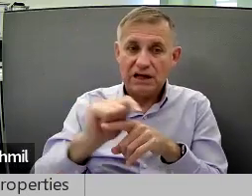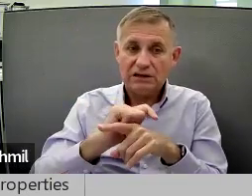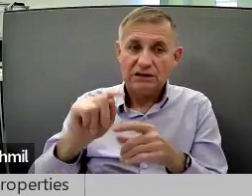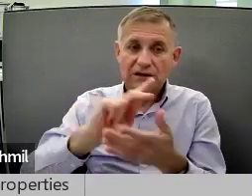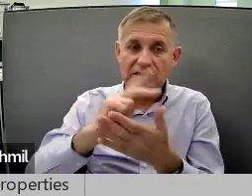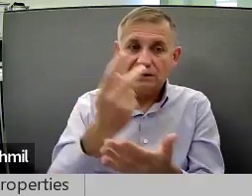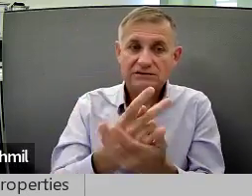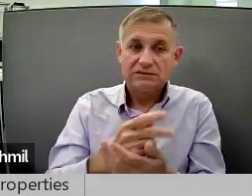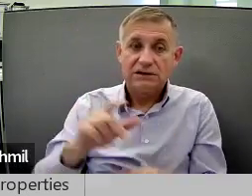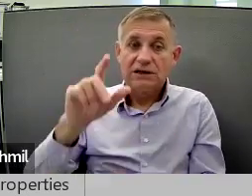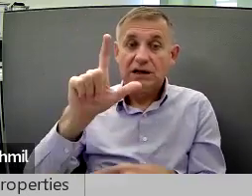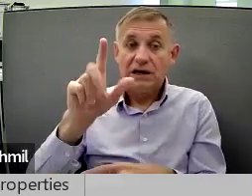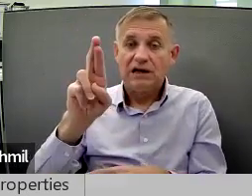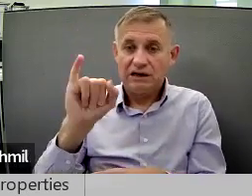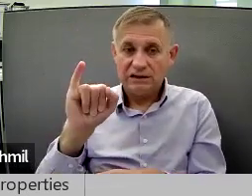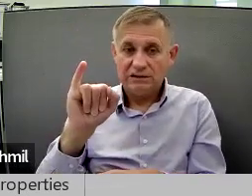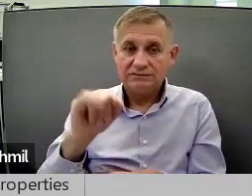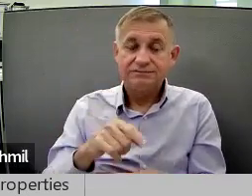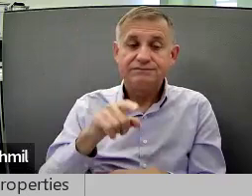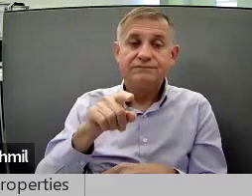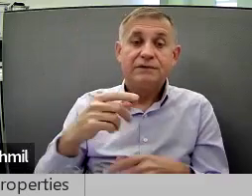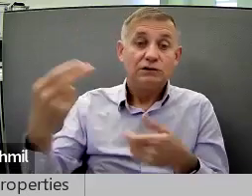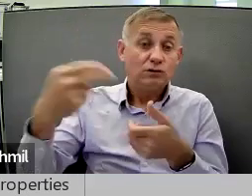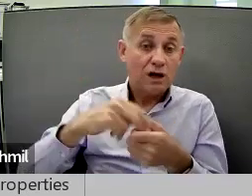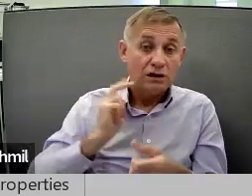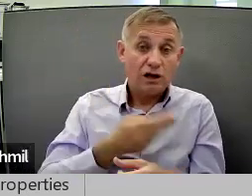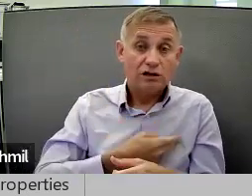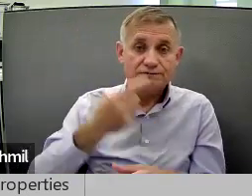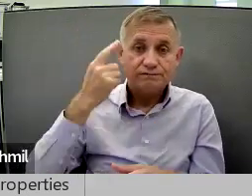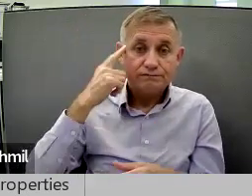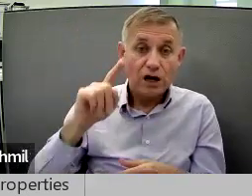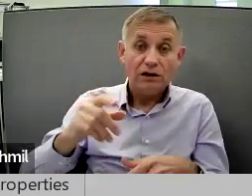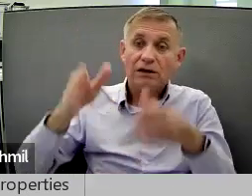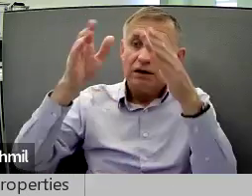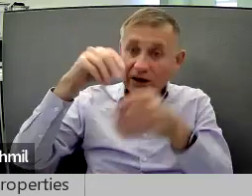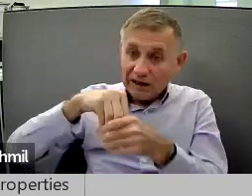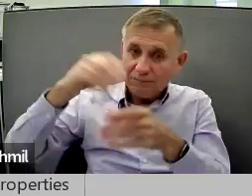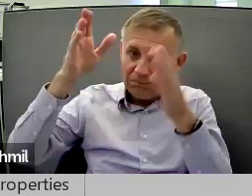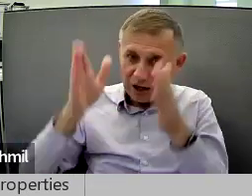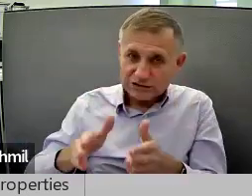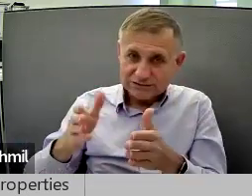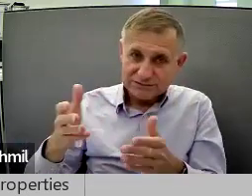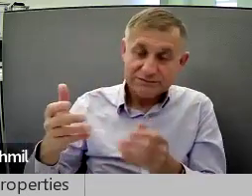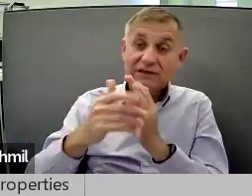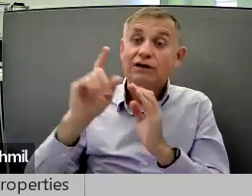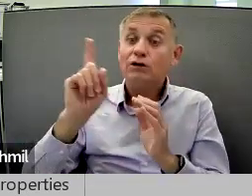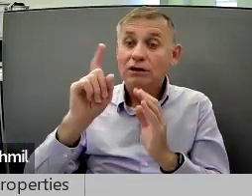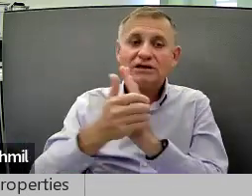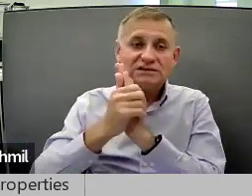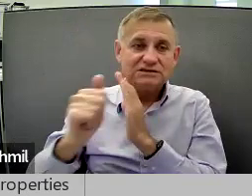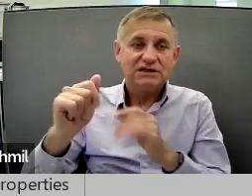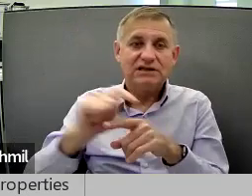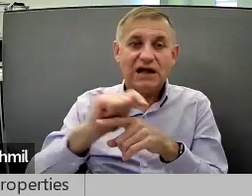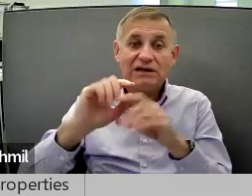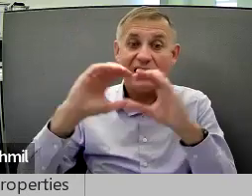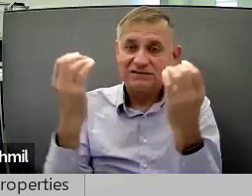This Skills Training Kitchen at LRI. Join us for in-person skills